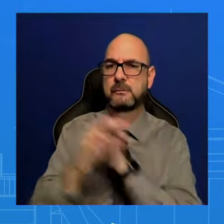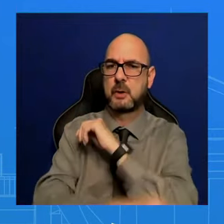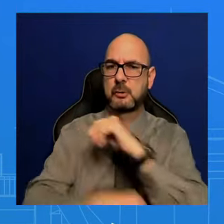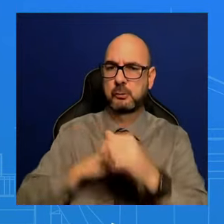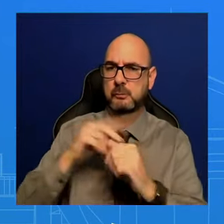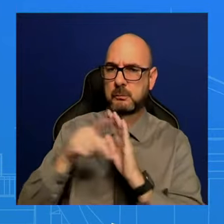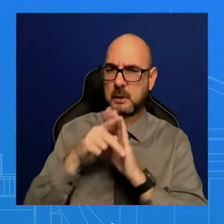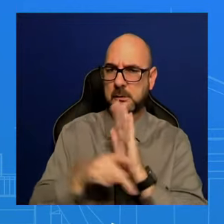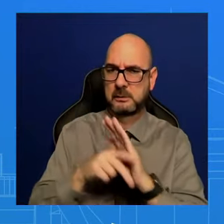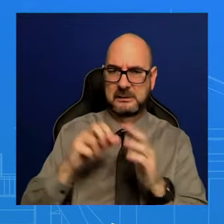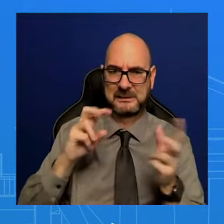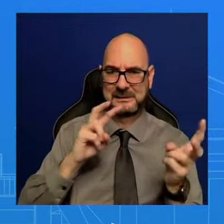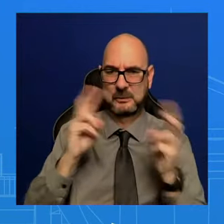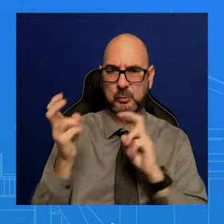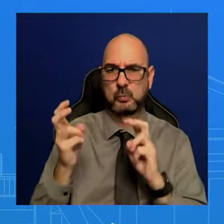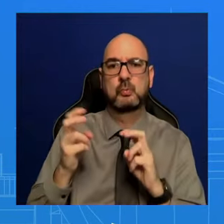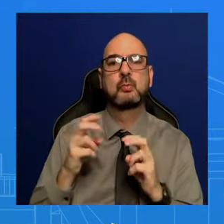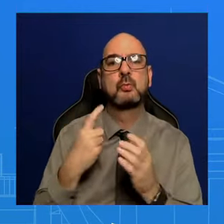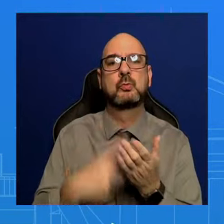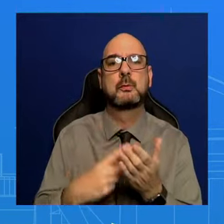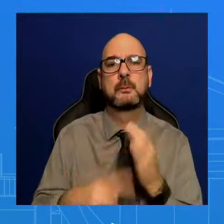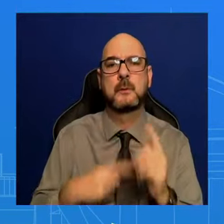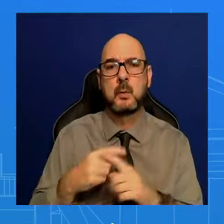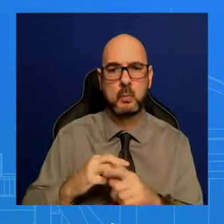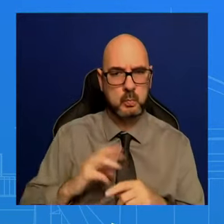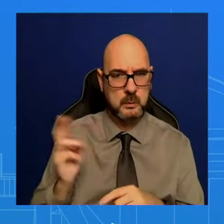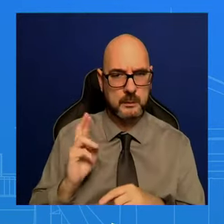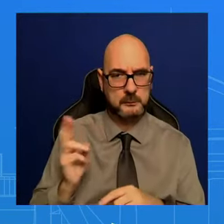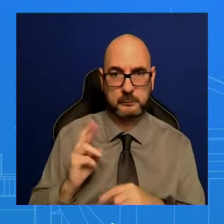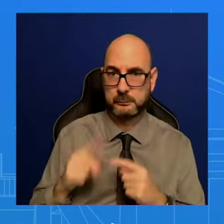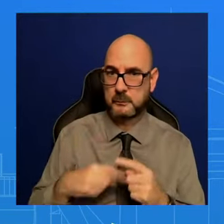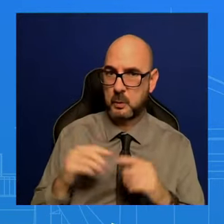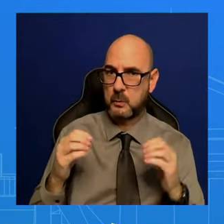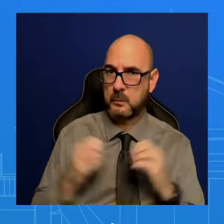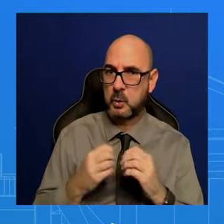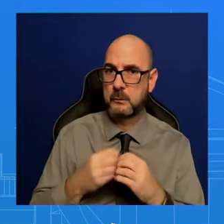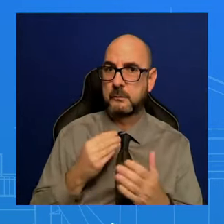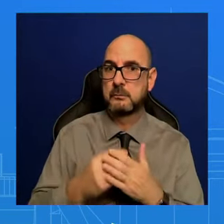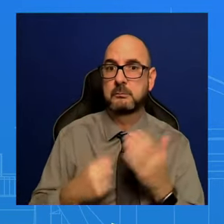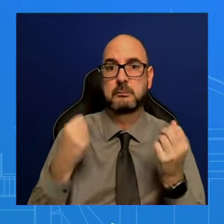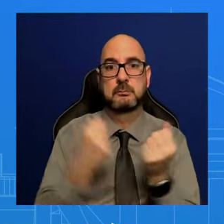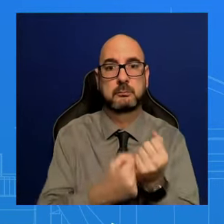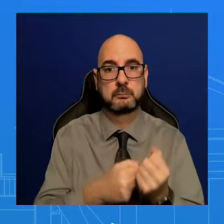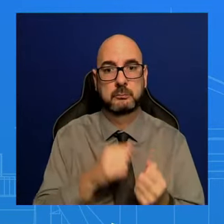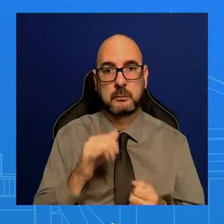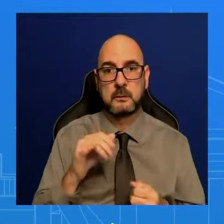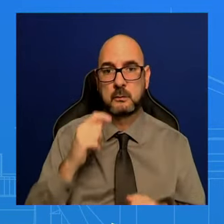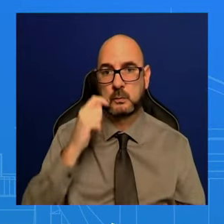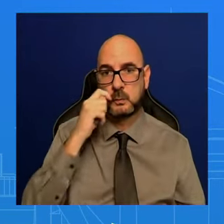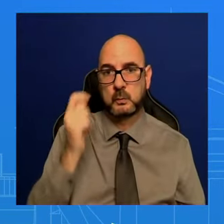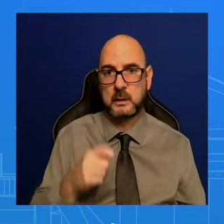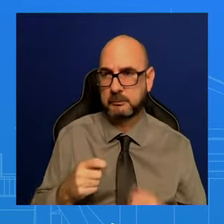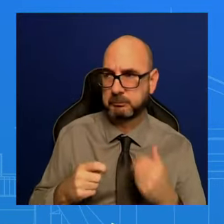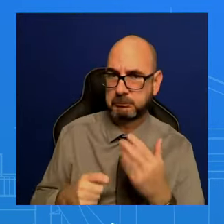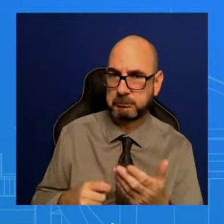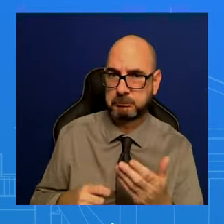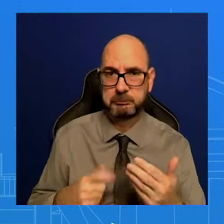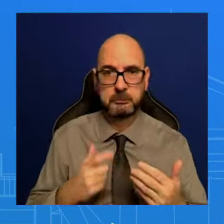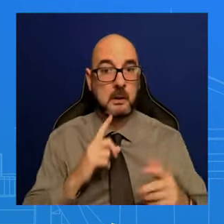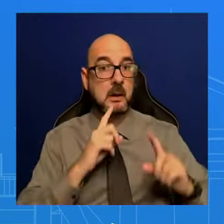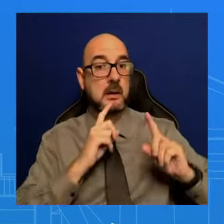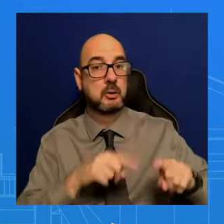back more funding to Ukraine. Ms. So, look, I'm going to be really mindful and not get ahead of the President on his State of the Union remarks.